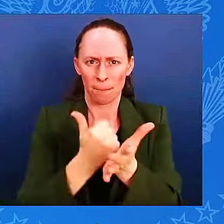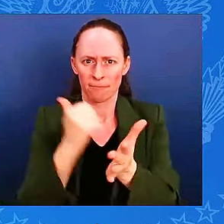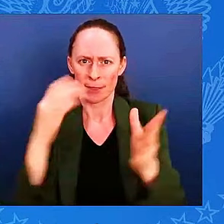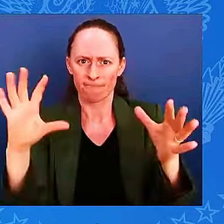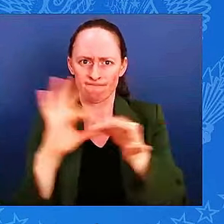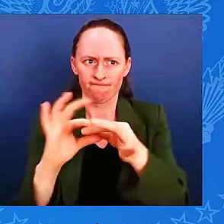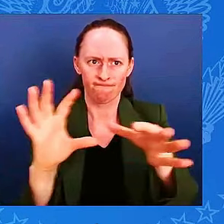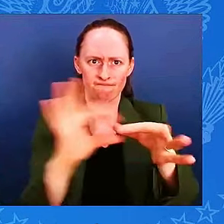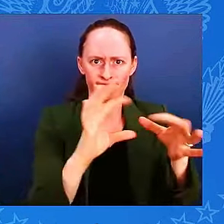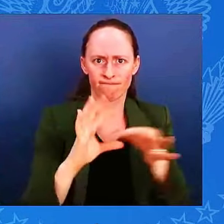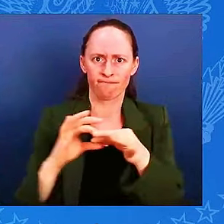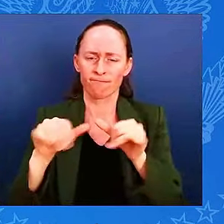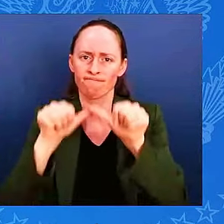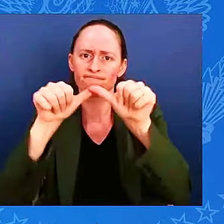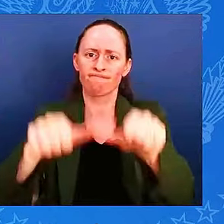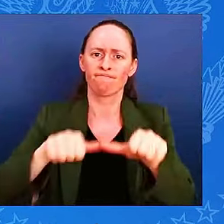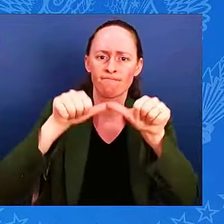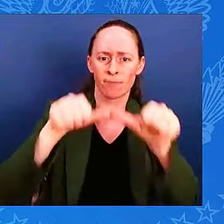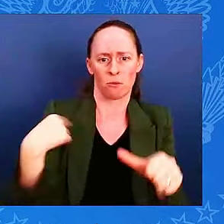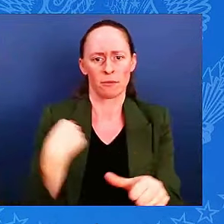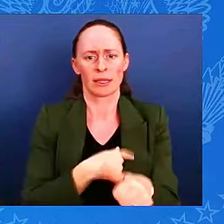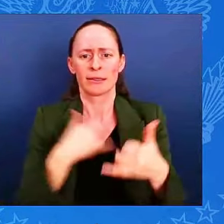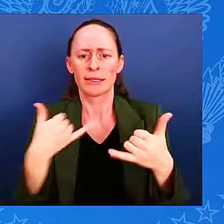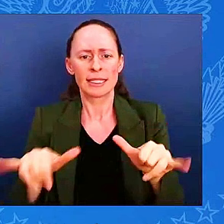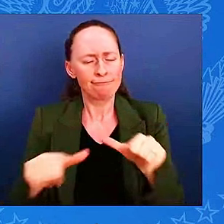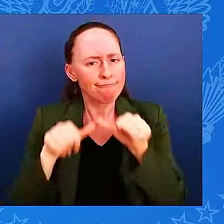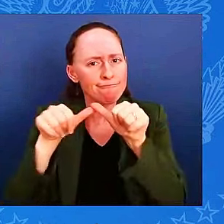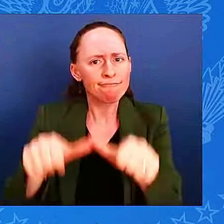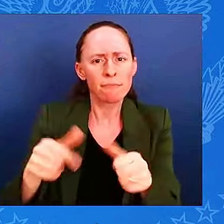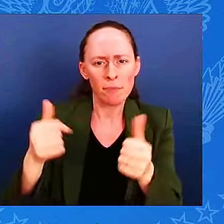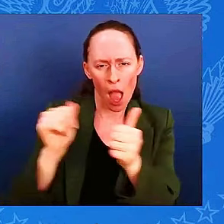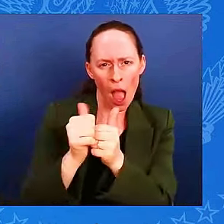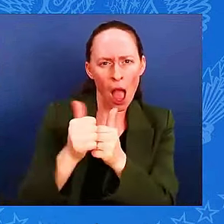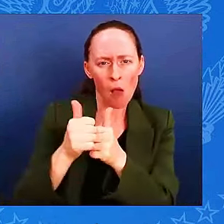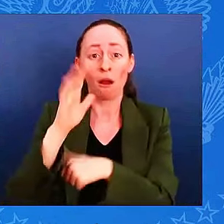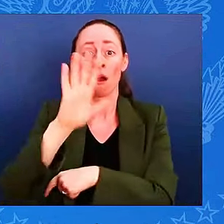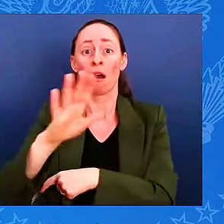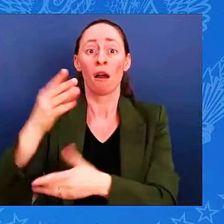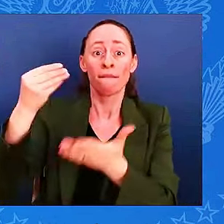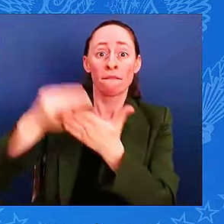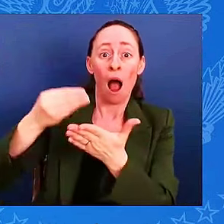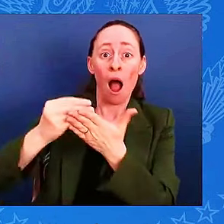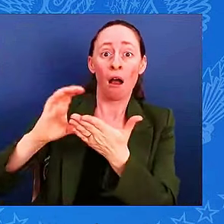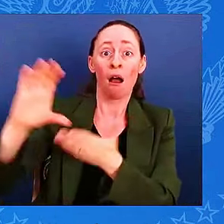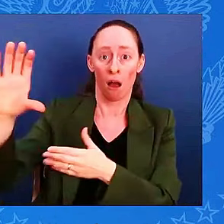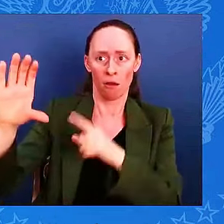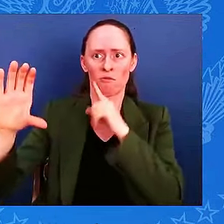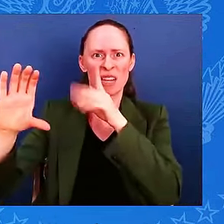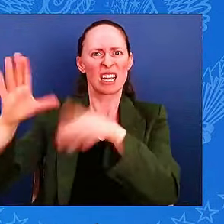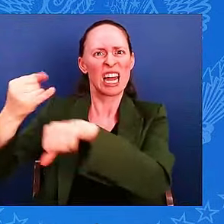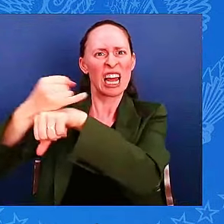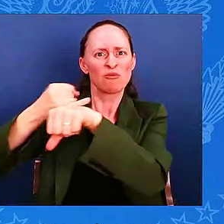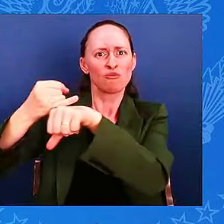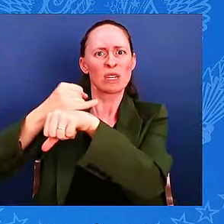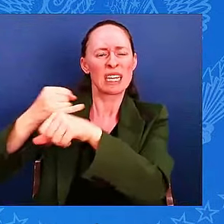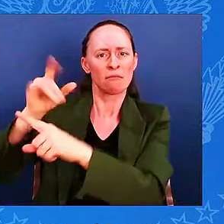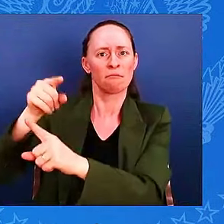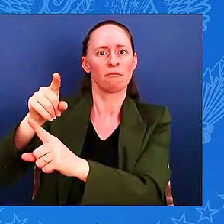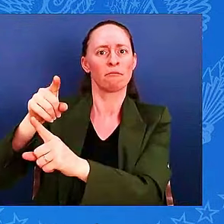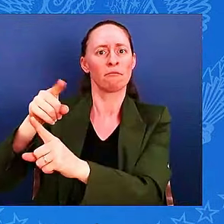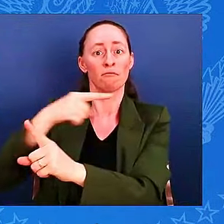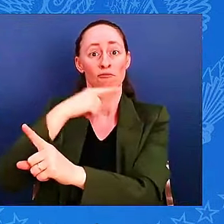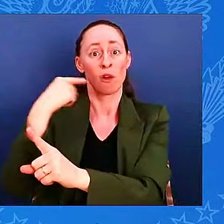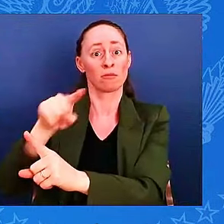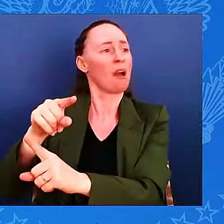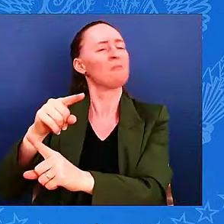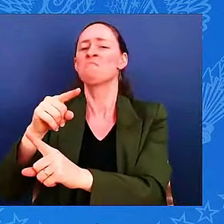from frozen Russian assets in Europe, as a collateral for a 50 billion loan. Looking